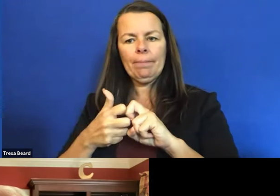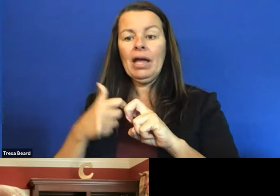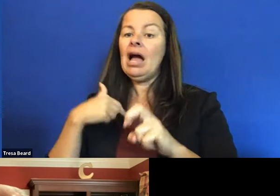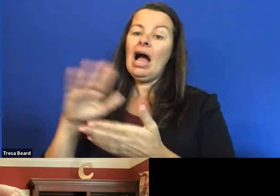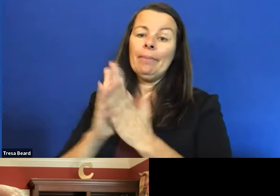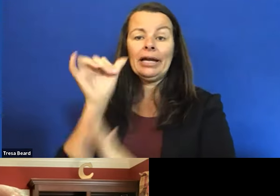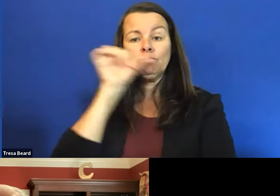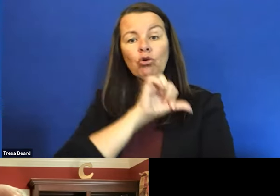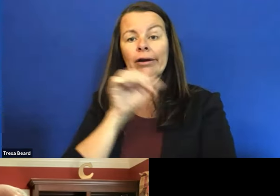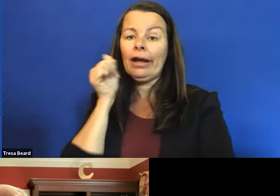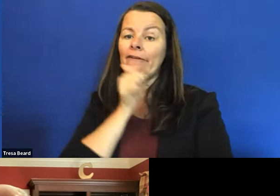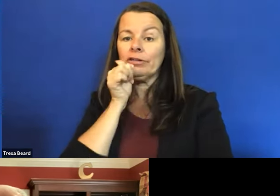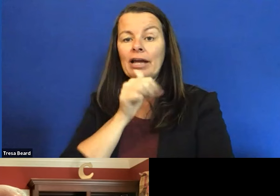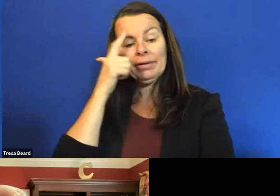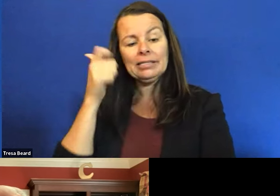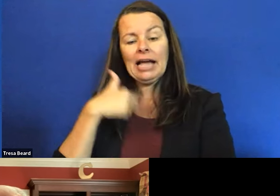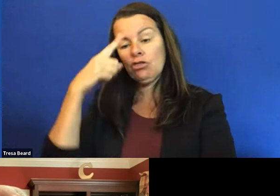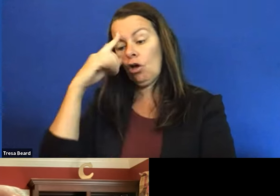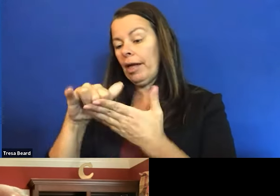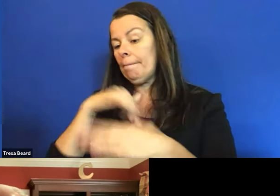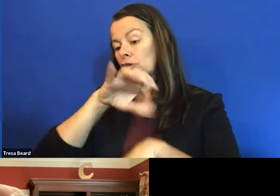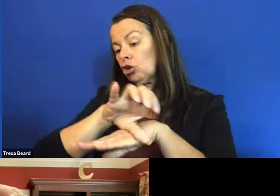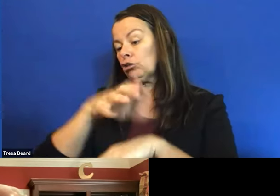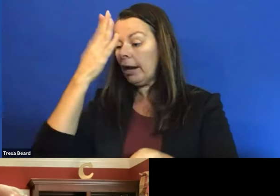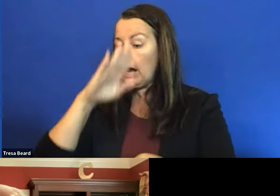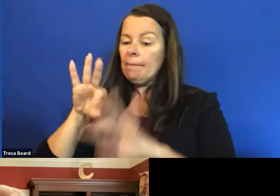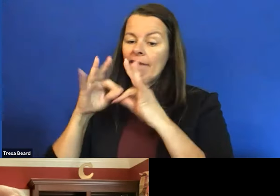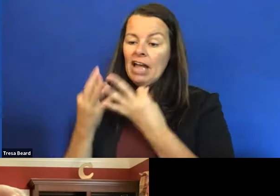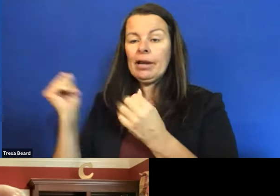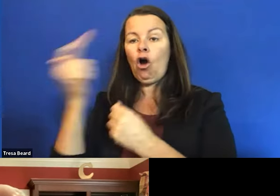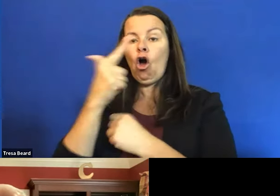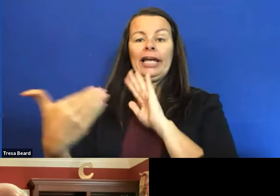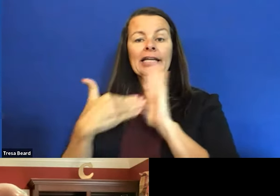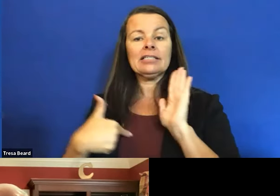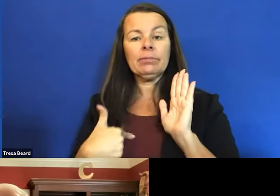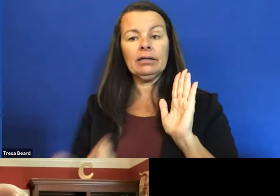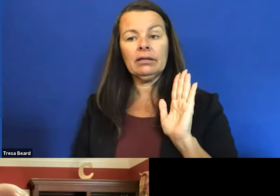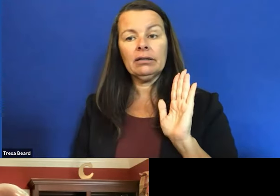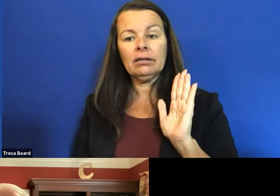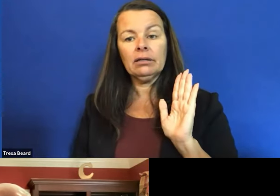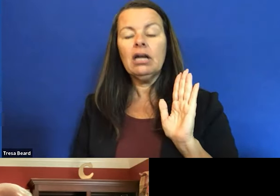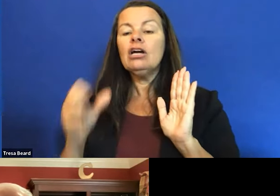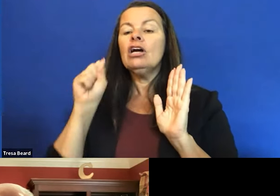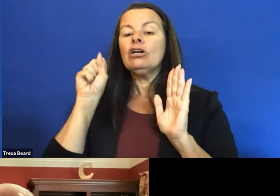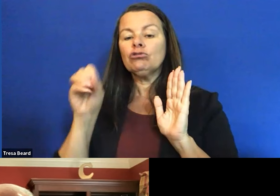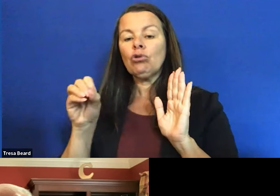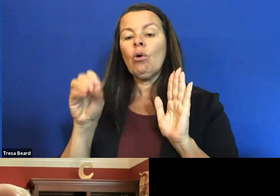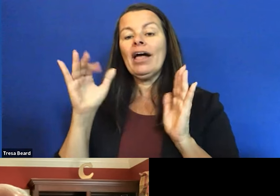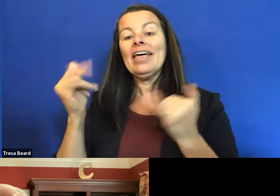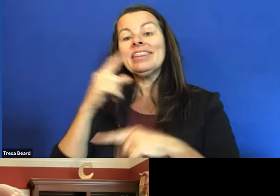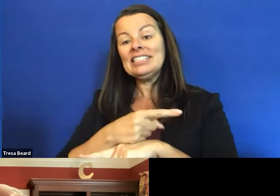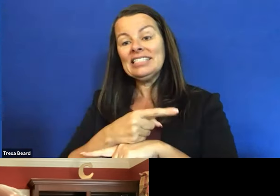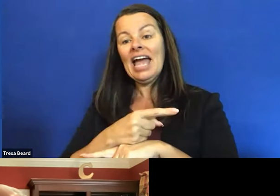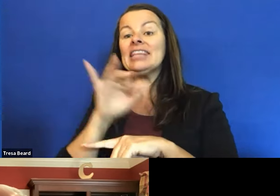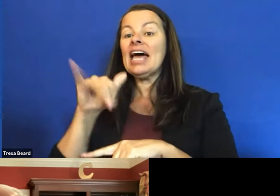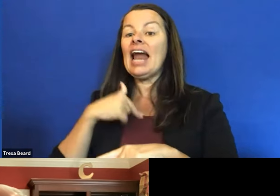day because I thought my church, my God, my family had all turned against me. And so the day I was going to do the dirty deed,